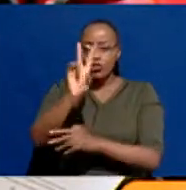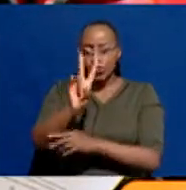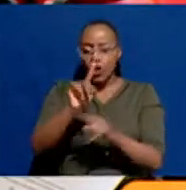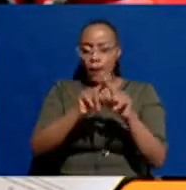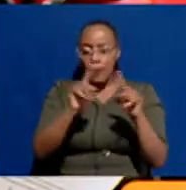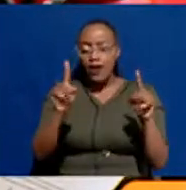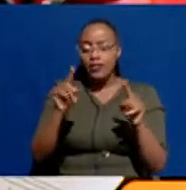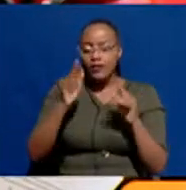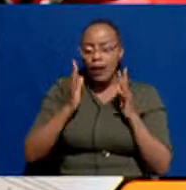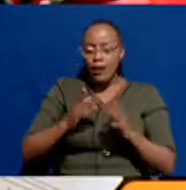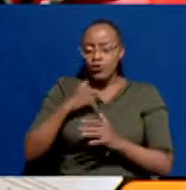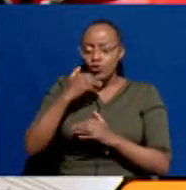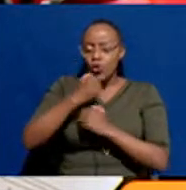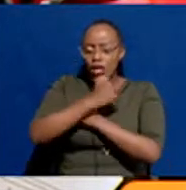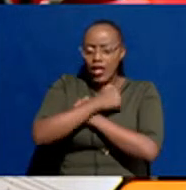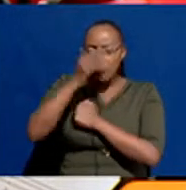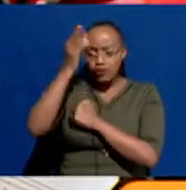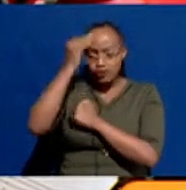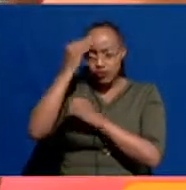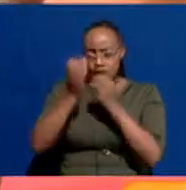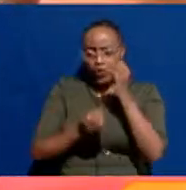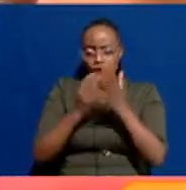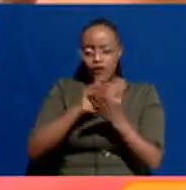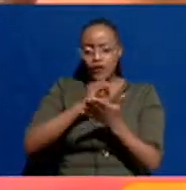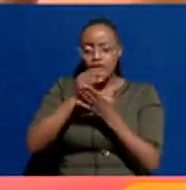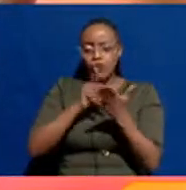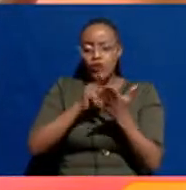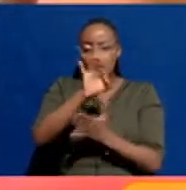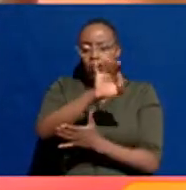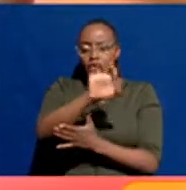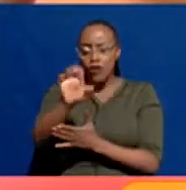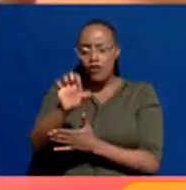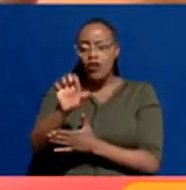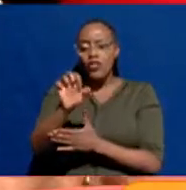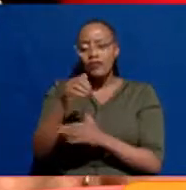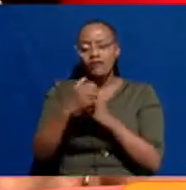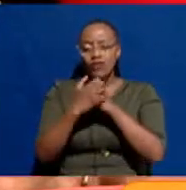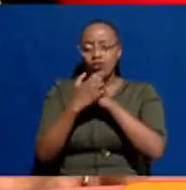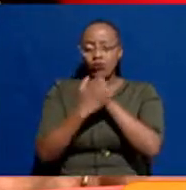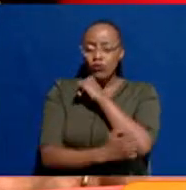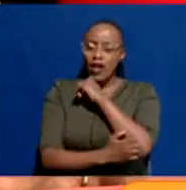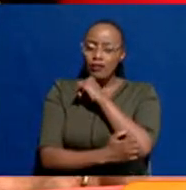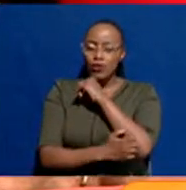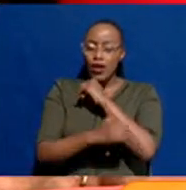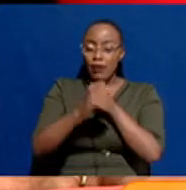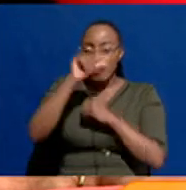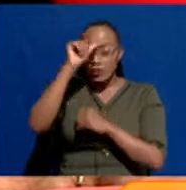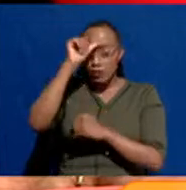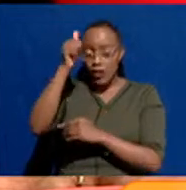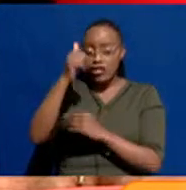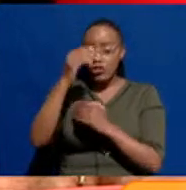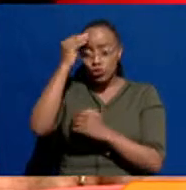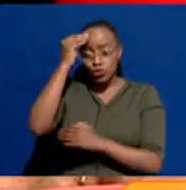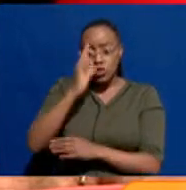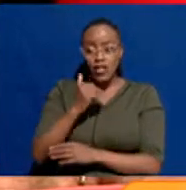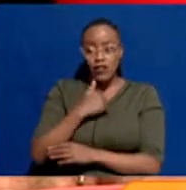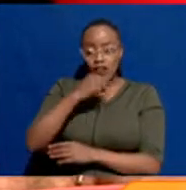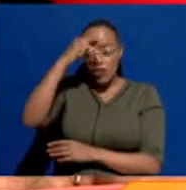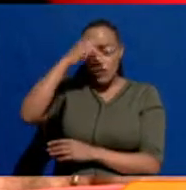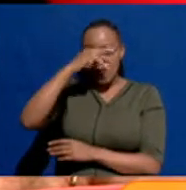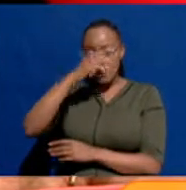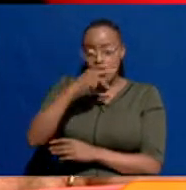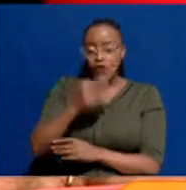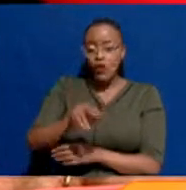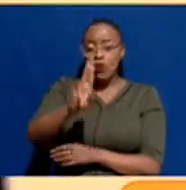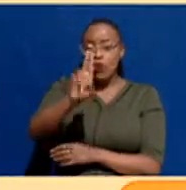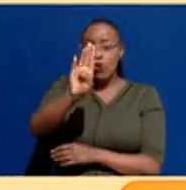educationist at heart, she set up a fund to pay school fees for needy but bright students in line with her philosophy of